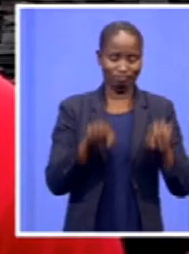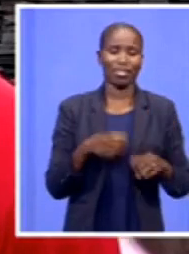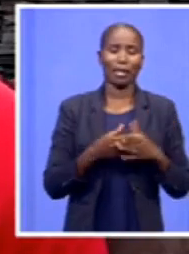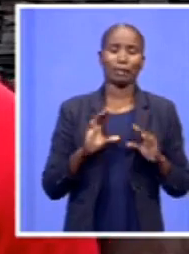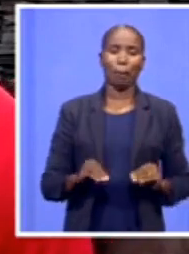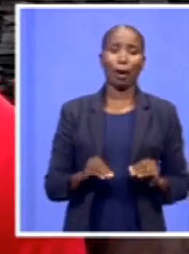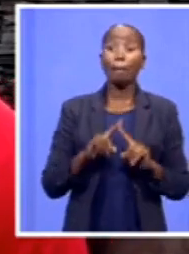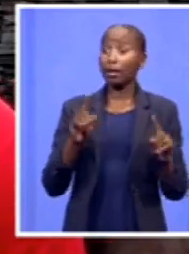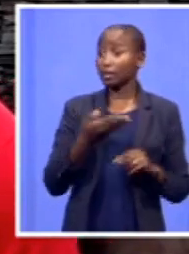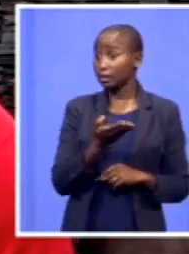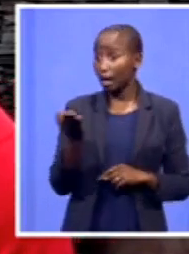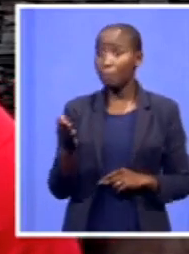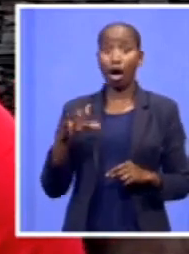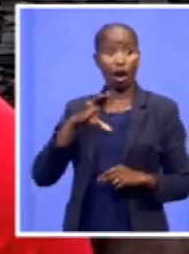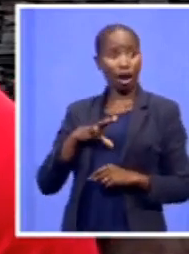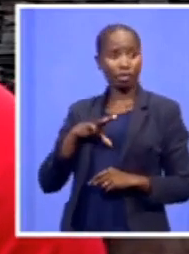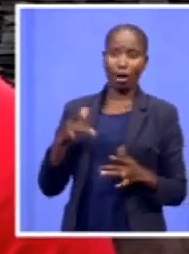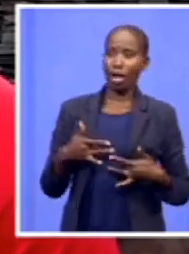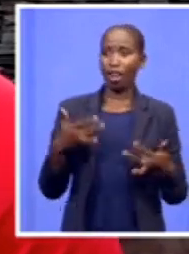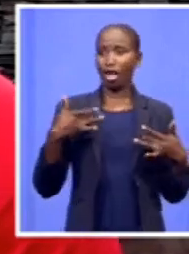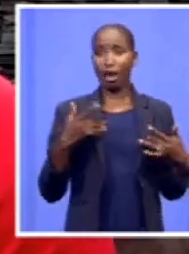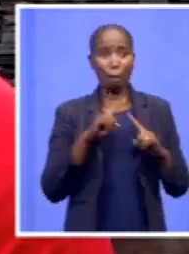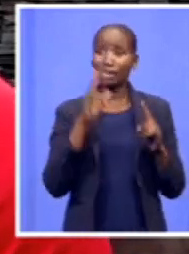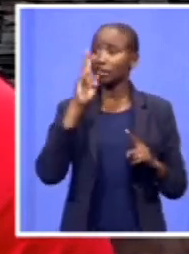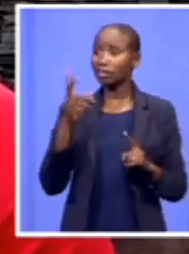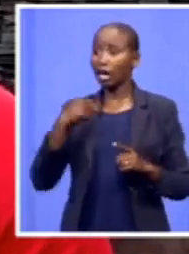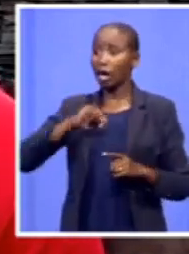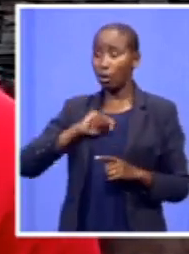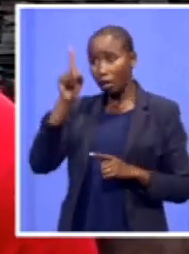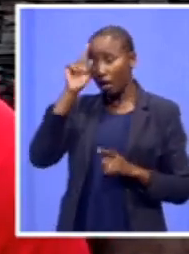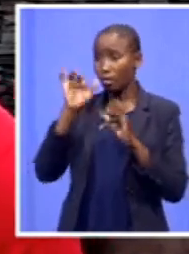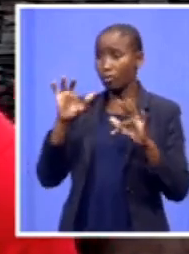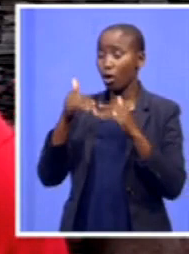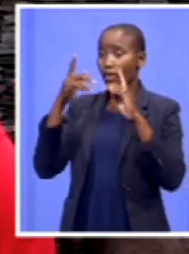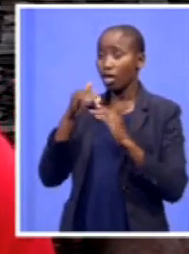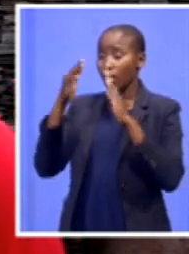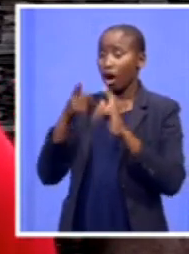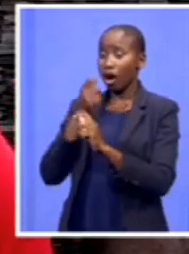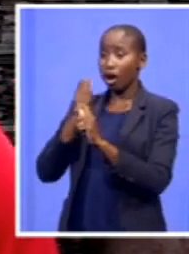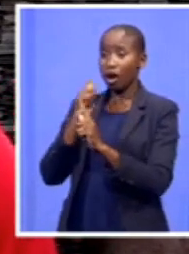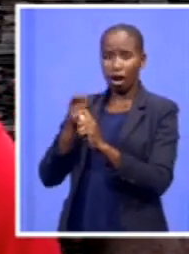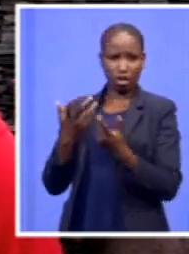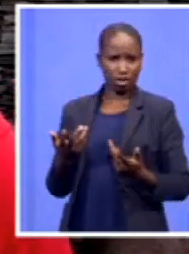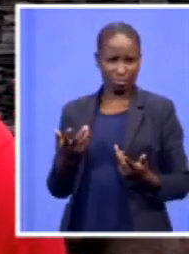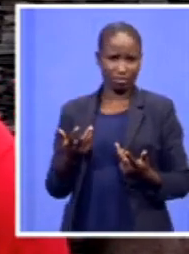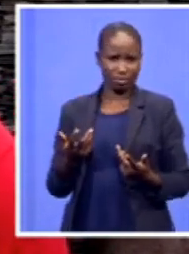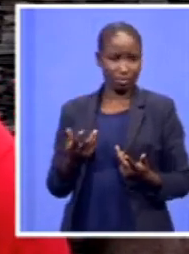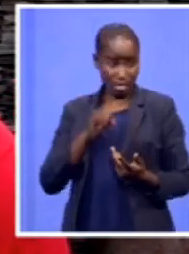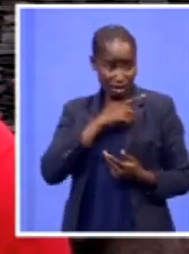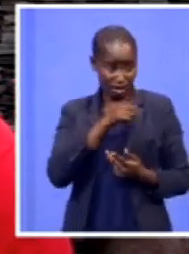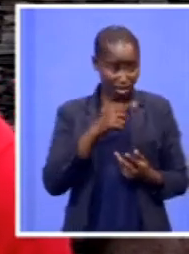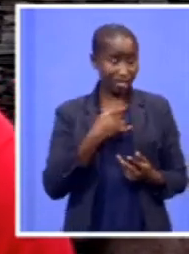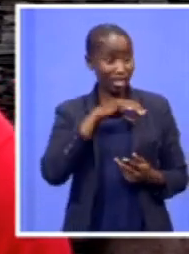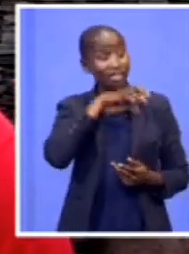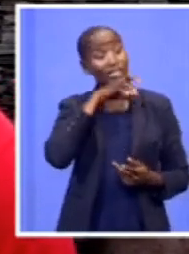people living in squalor and in poverty, they are comfortable to hold on to the land and hold on to the economy. They must know that ours is going to